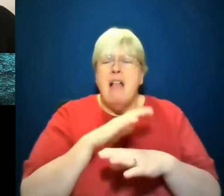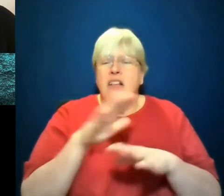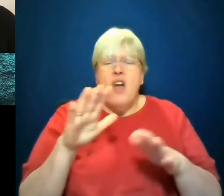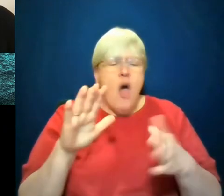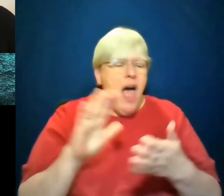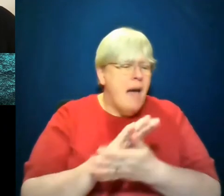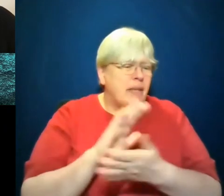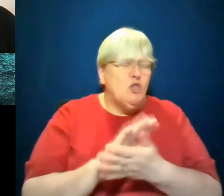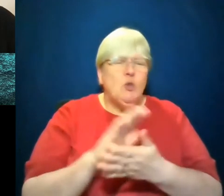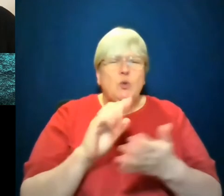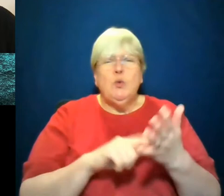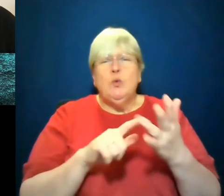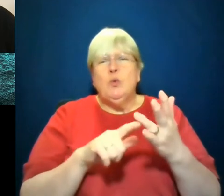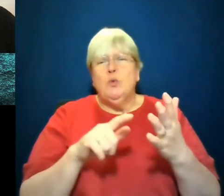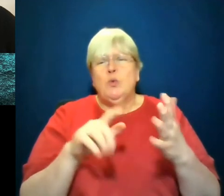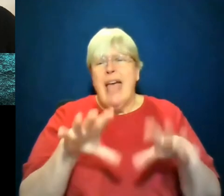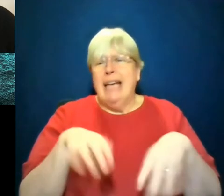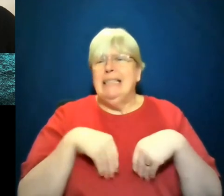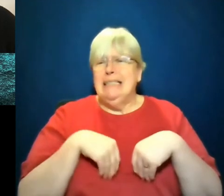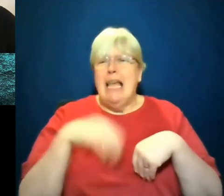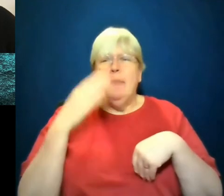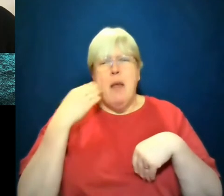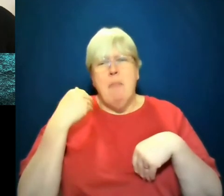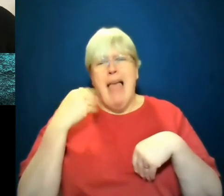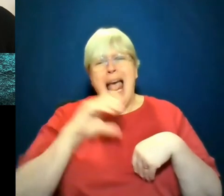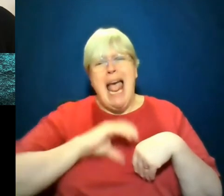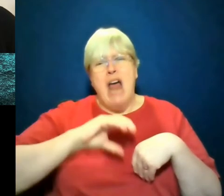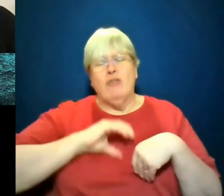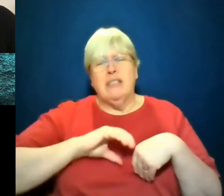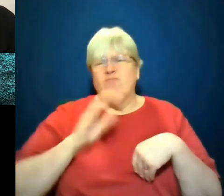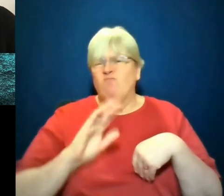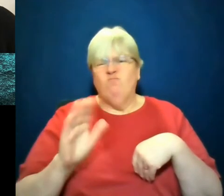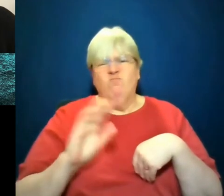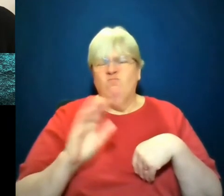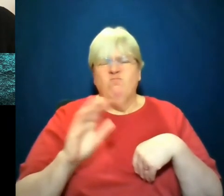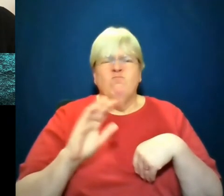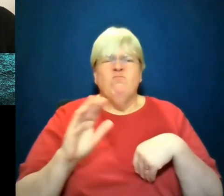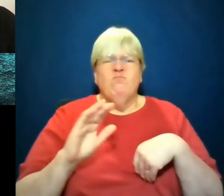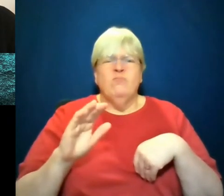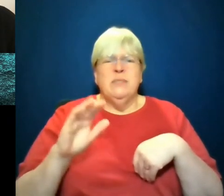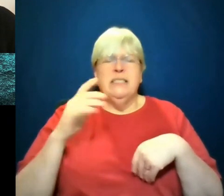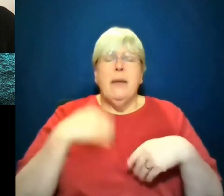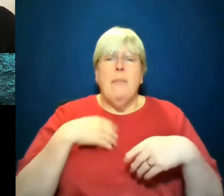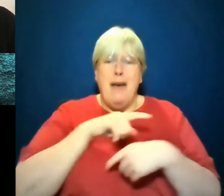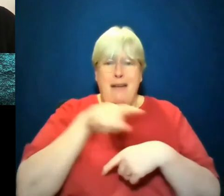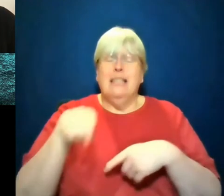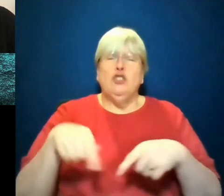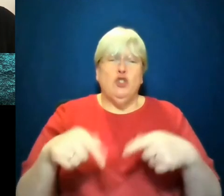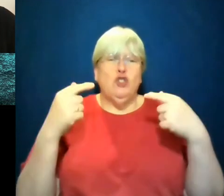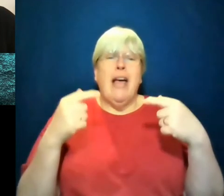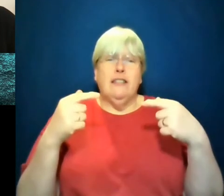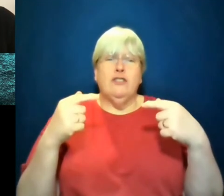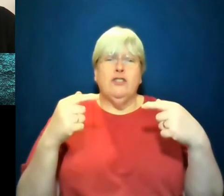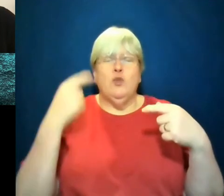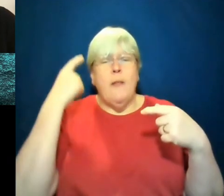accept a black character on its face. That's not what anybody consciously thinking, but they're being challenged to sit inside